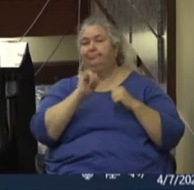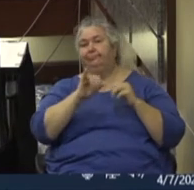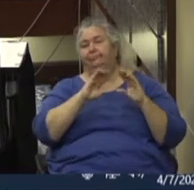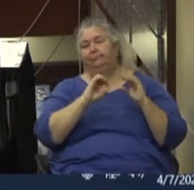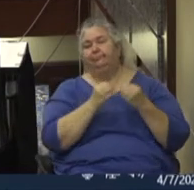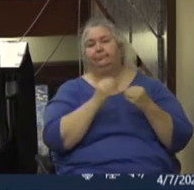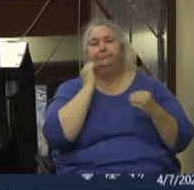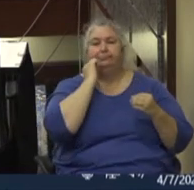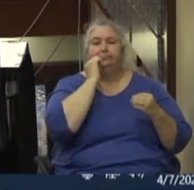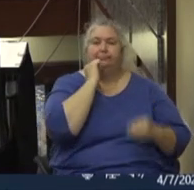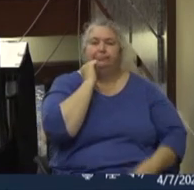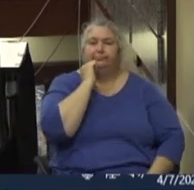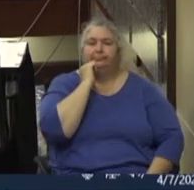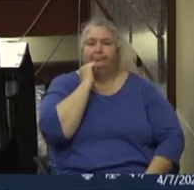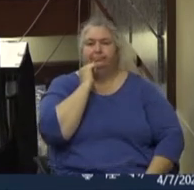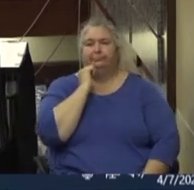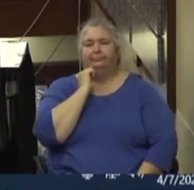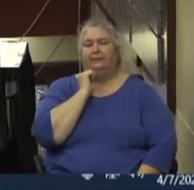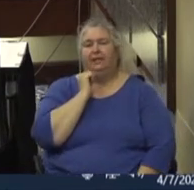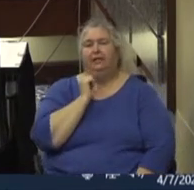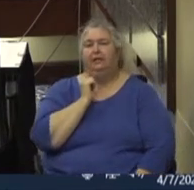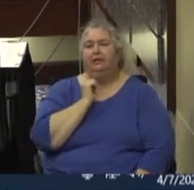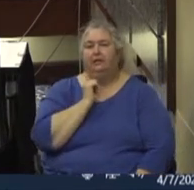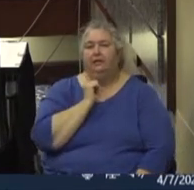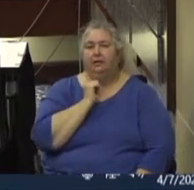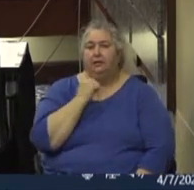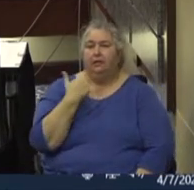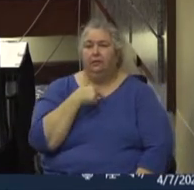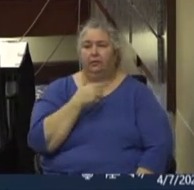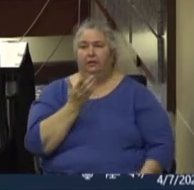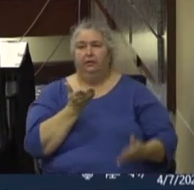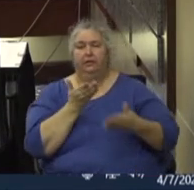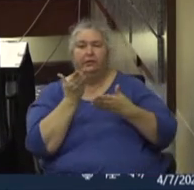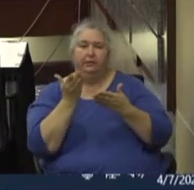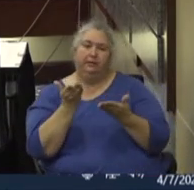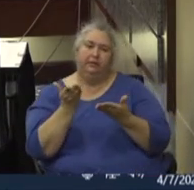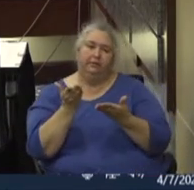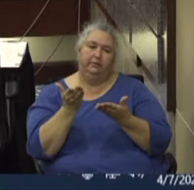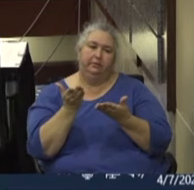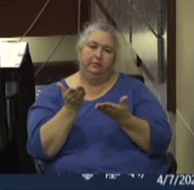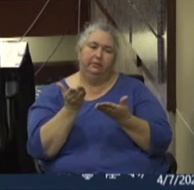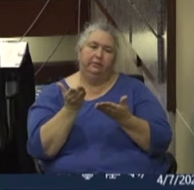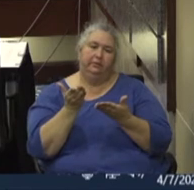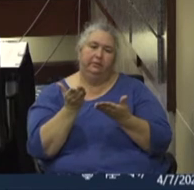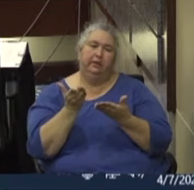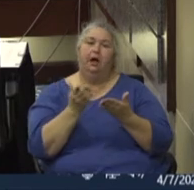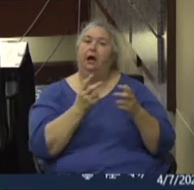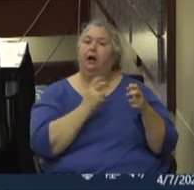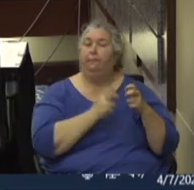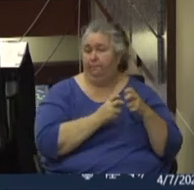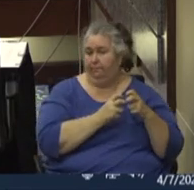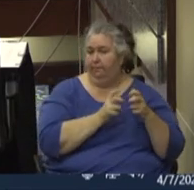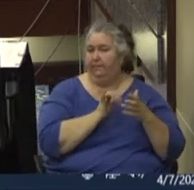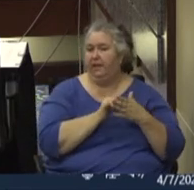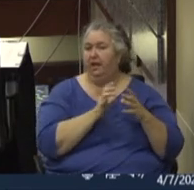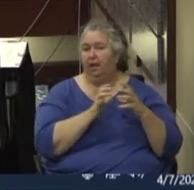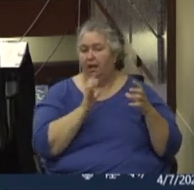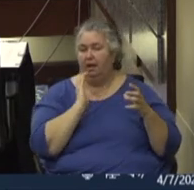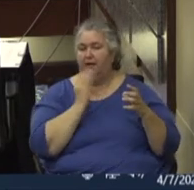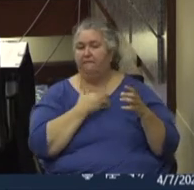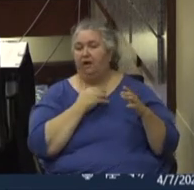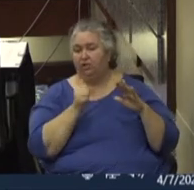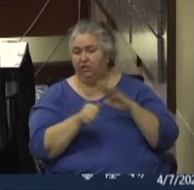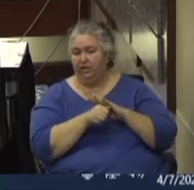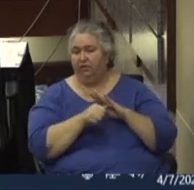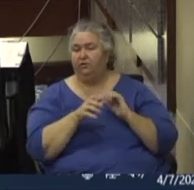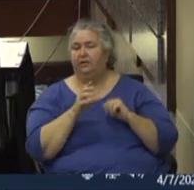daily. Um, we presented an, we're presented with the problem that a lot of our, our sheltered and